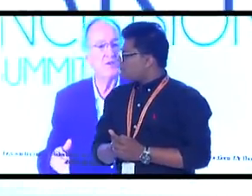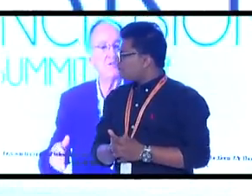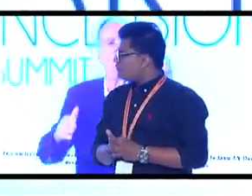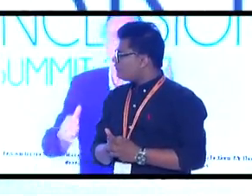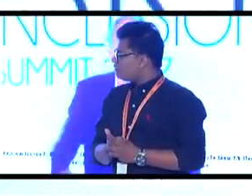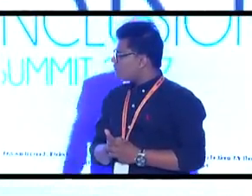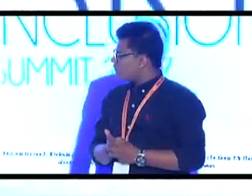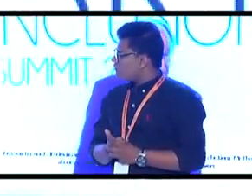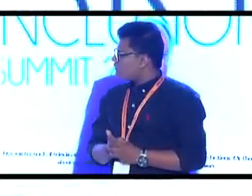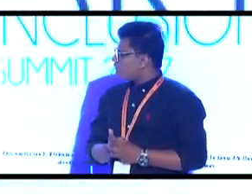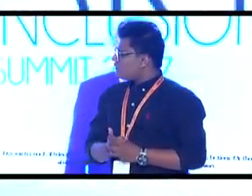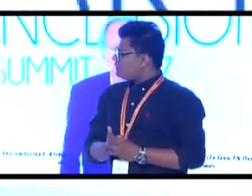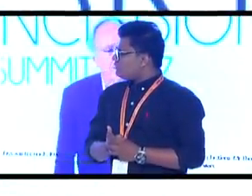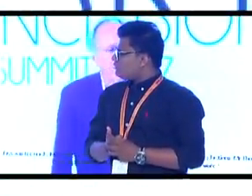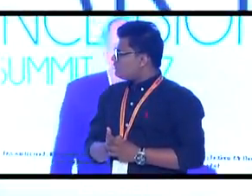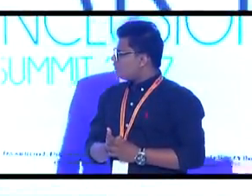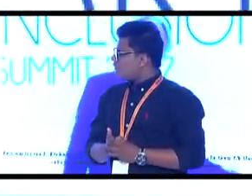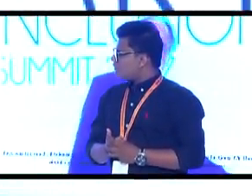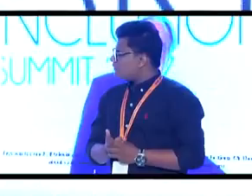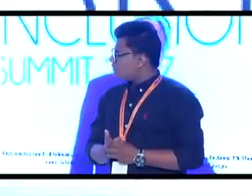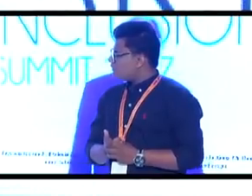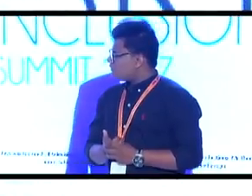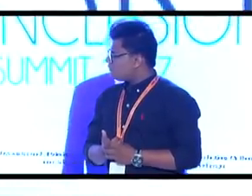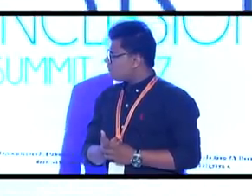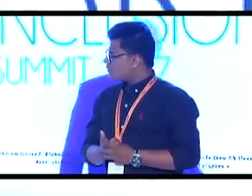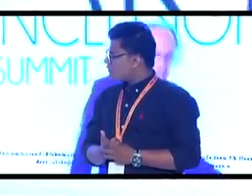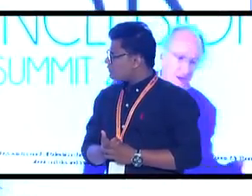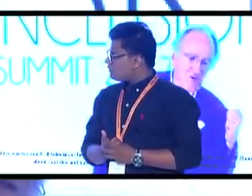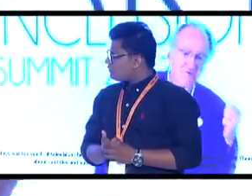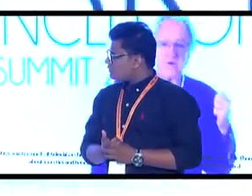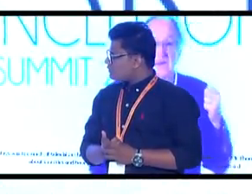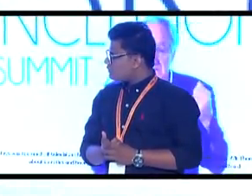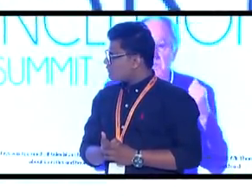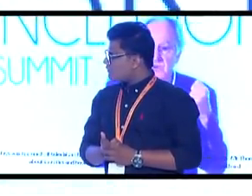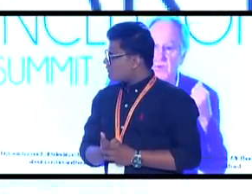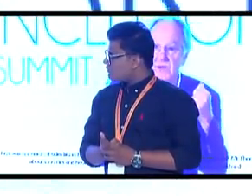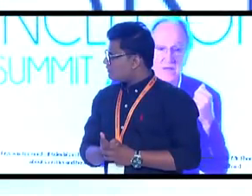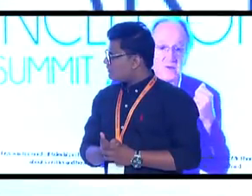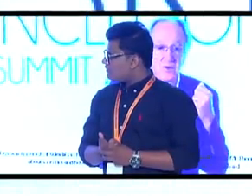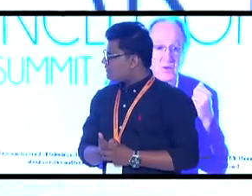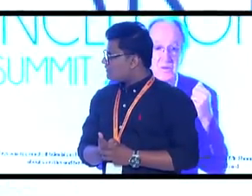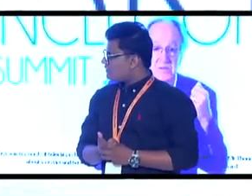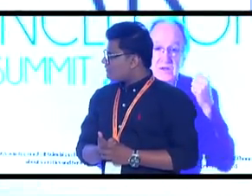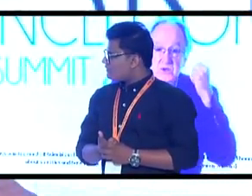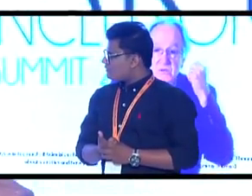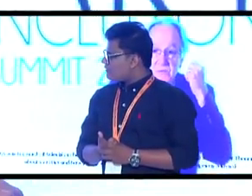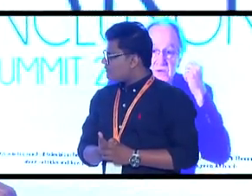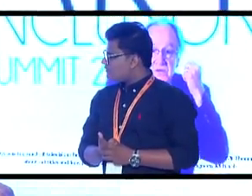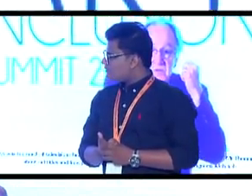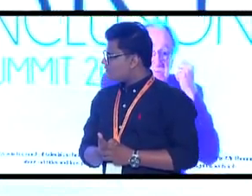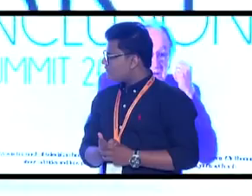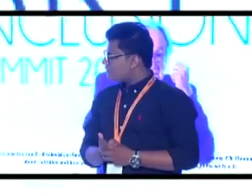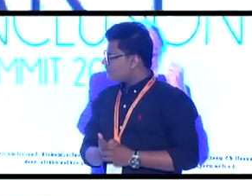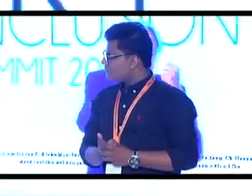you're watching the news? Phone rings. The answer to the phone is someone you want to talk to. don't want to miss it. So you